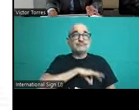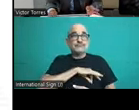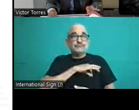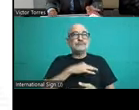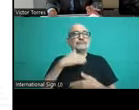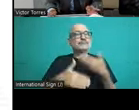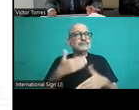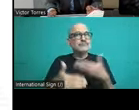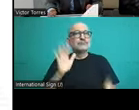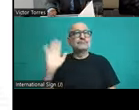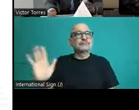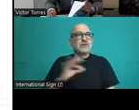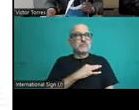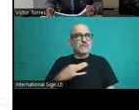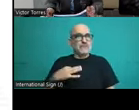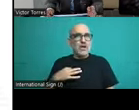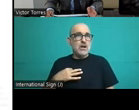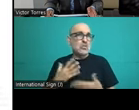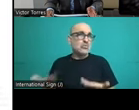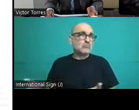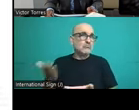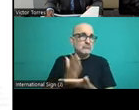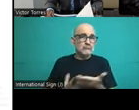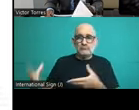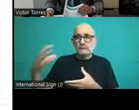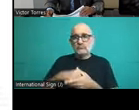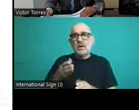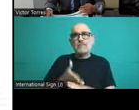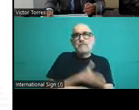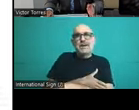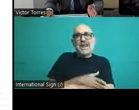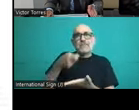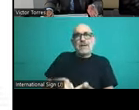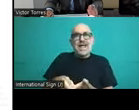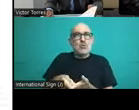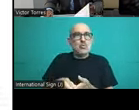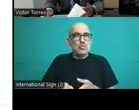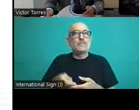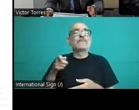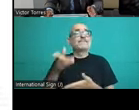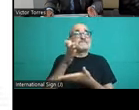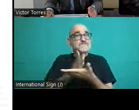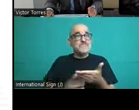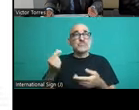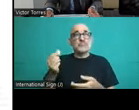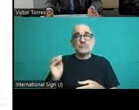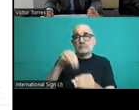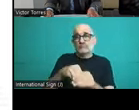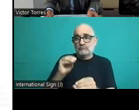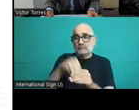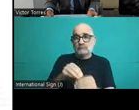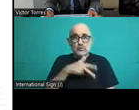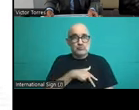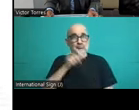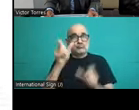or still prepaid expense and social contributions. And in general, these are